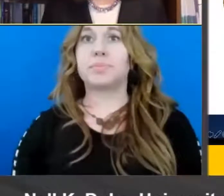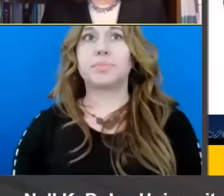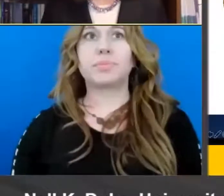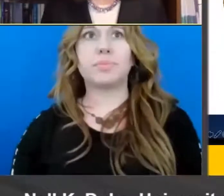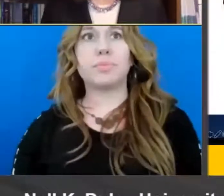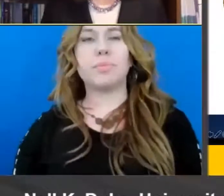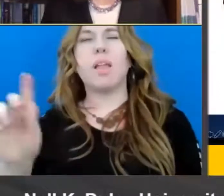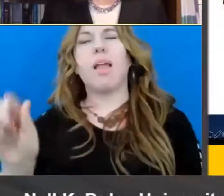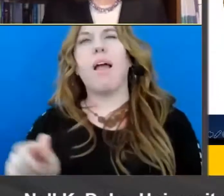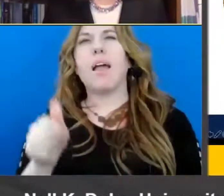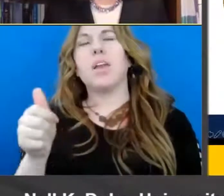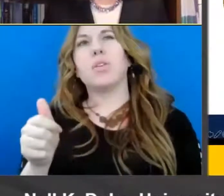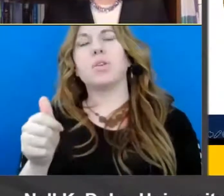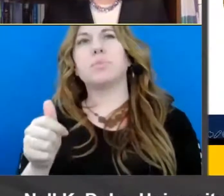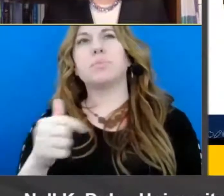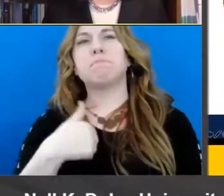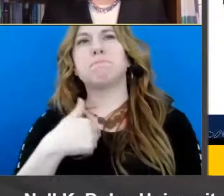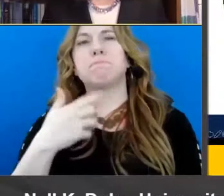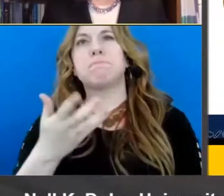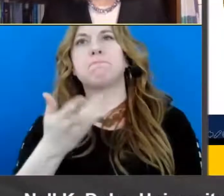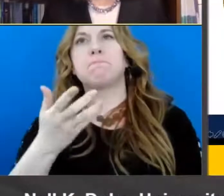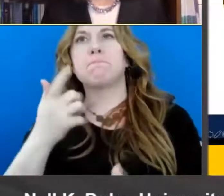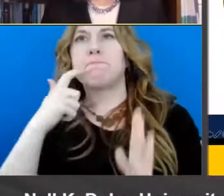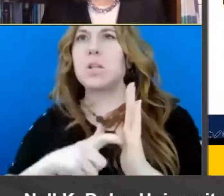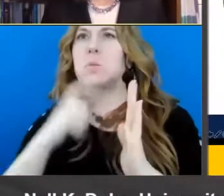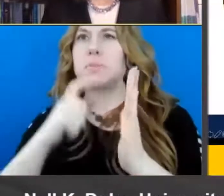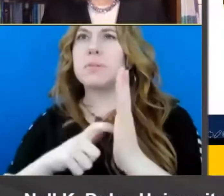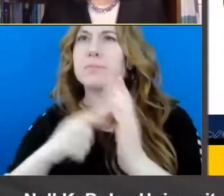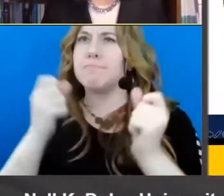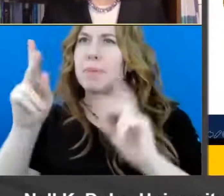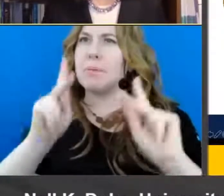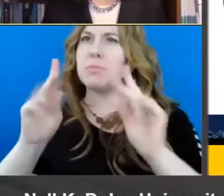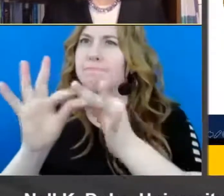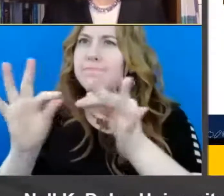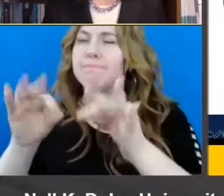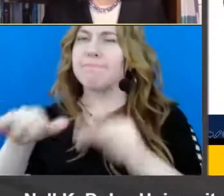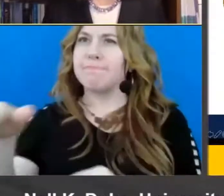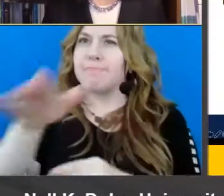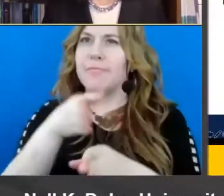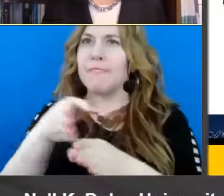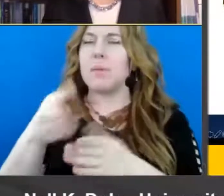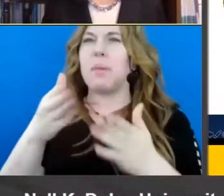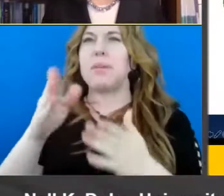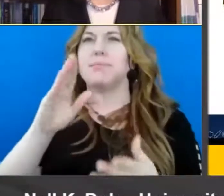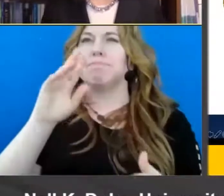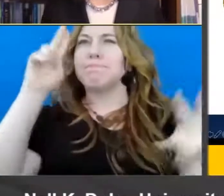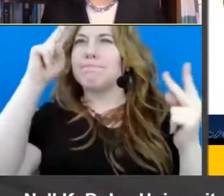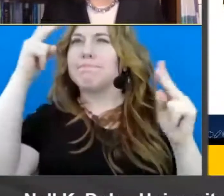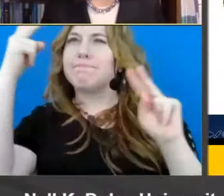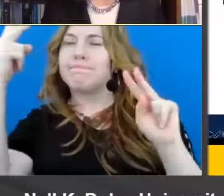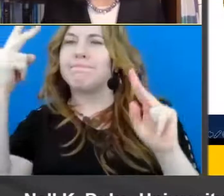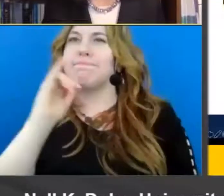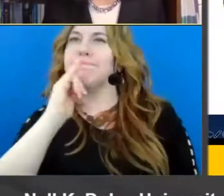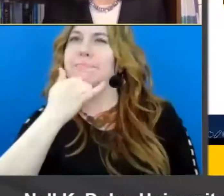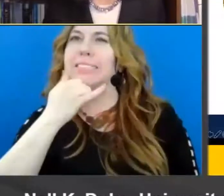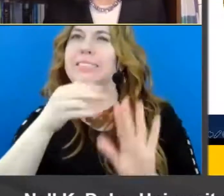Another um thing I encounter a lot in the field that I think is maybe a mischaracterization is maybe the best way to put